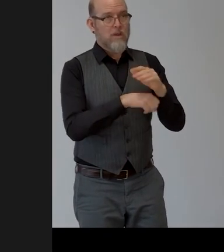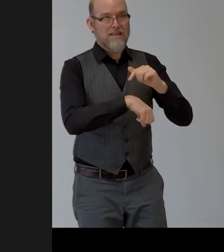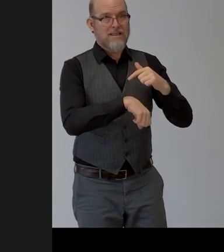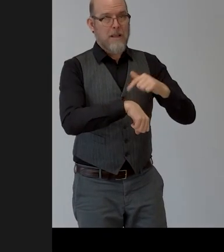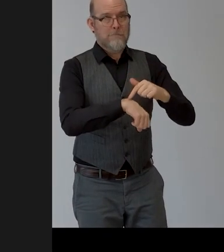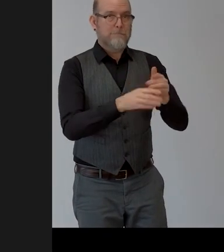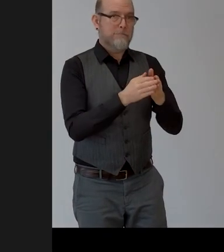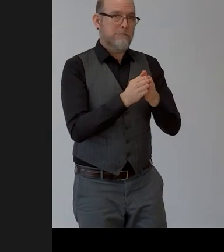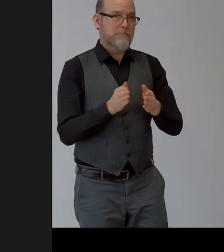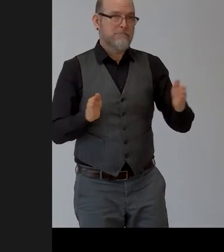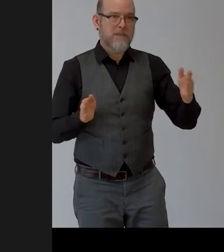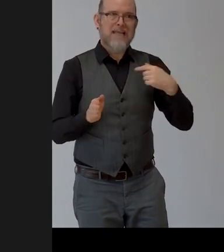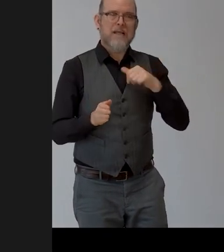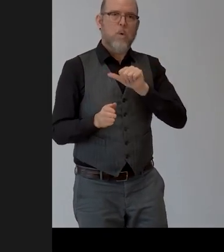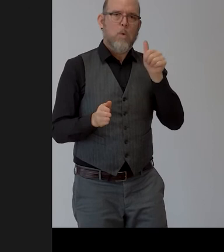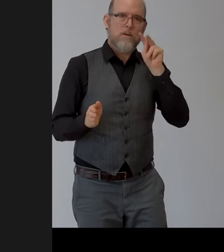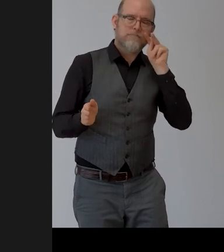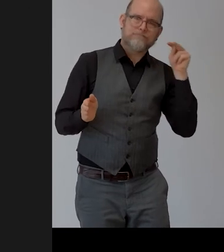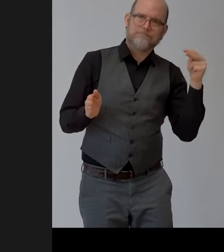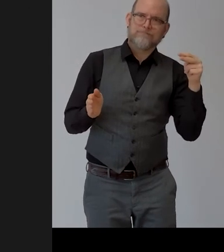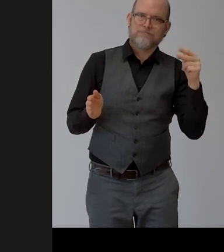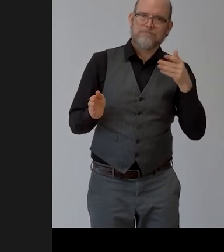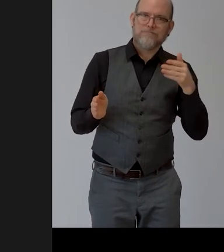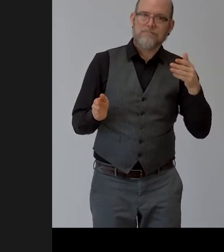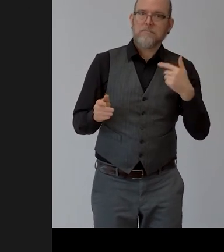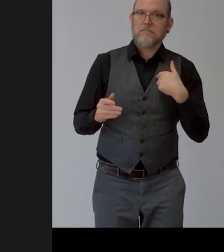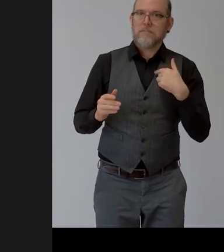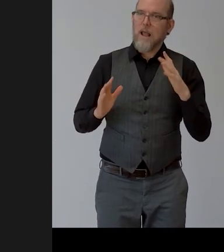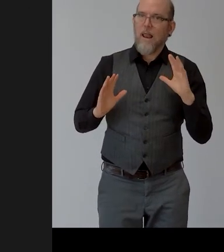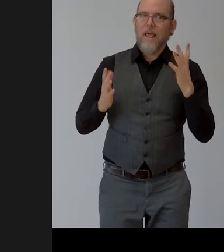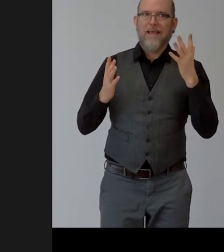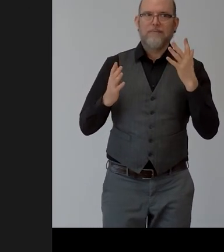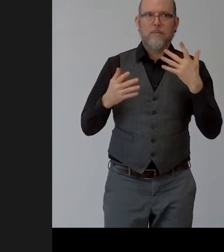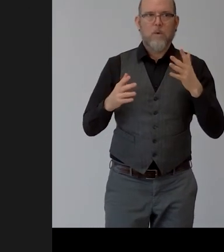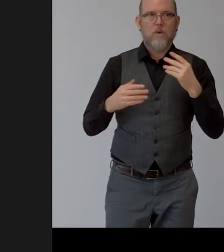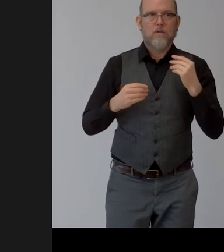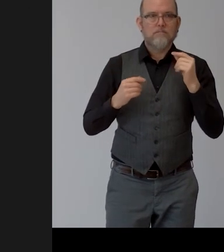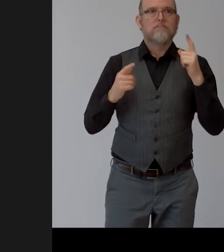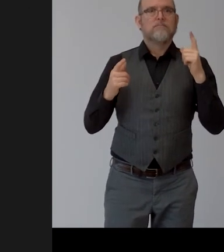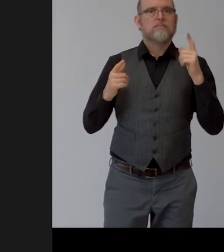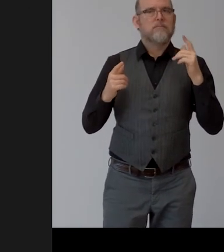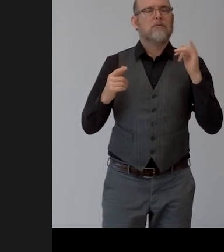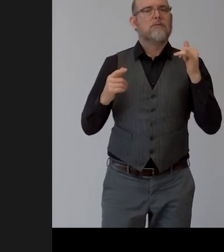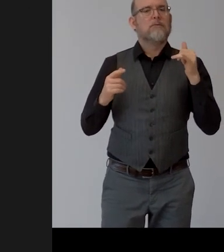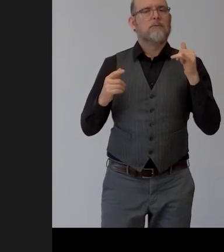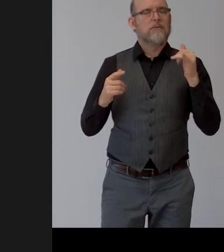uh uh on life on life on some some uh some uh some mental uh